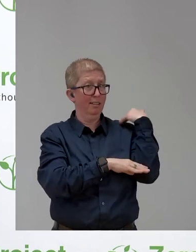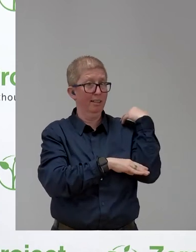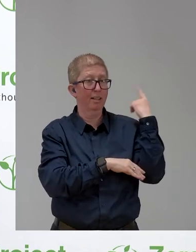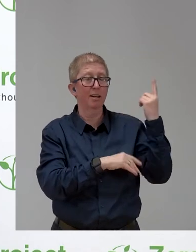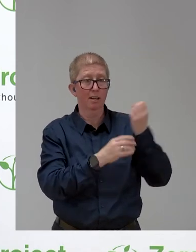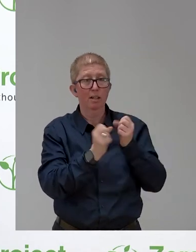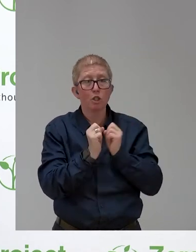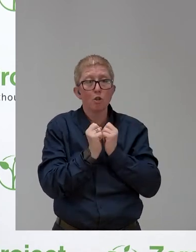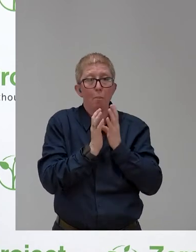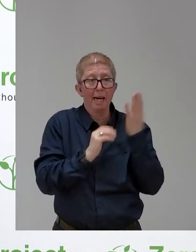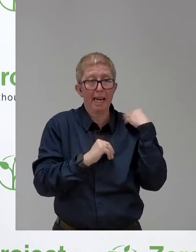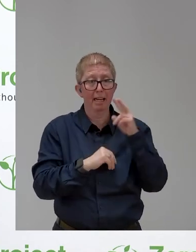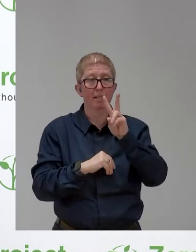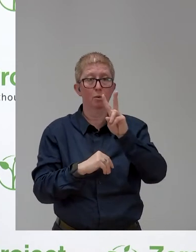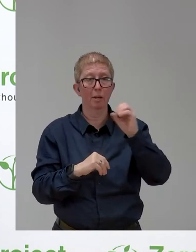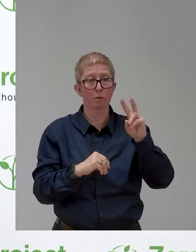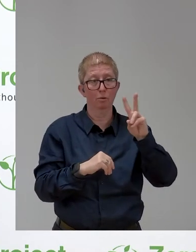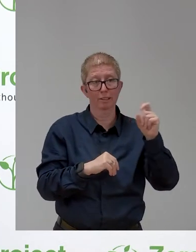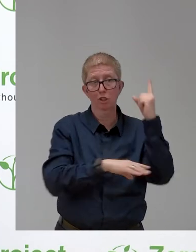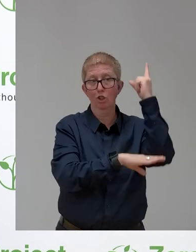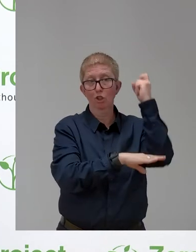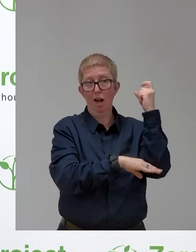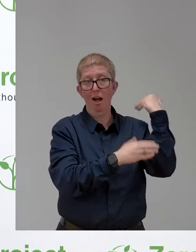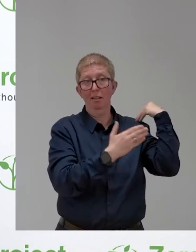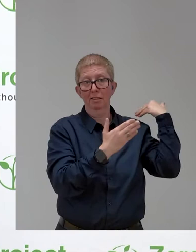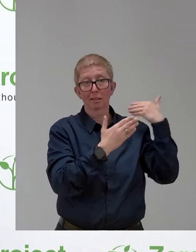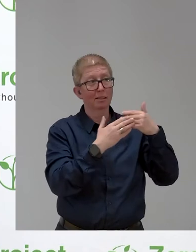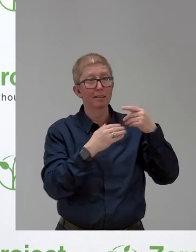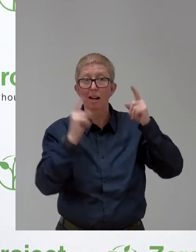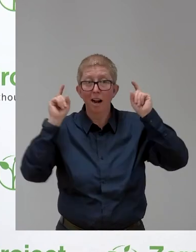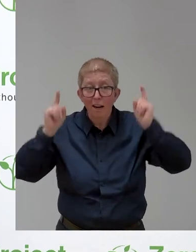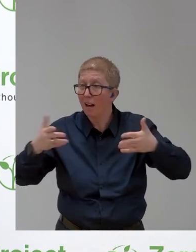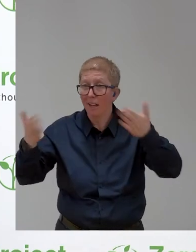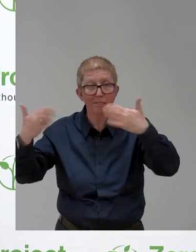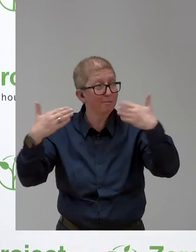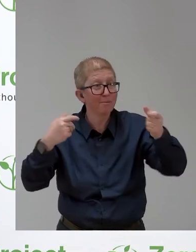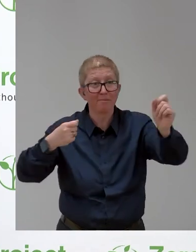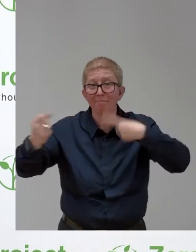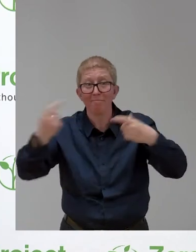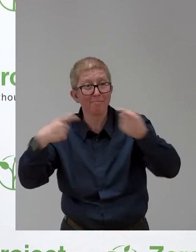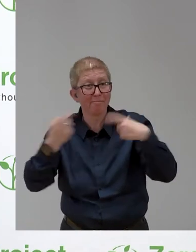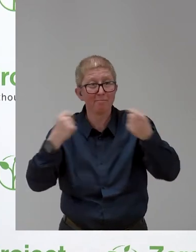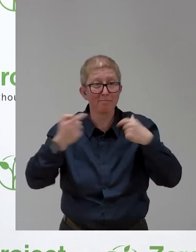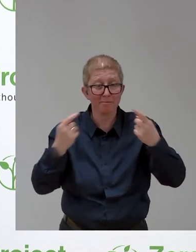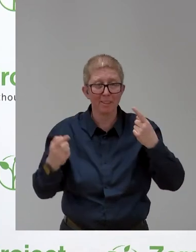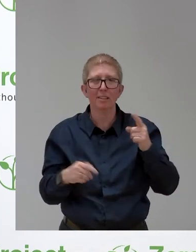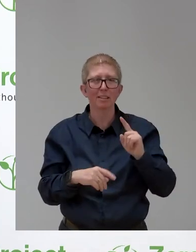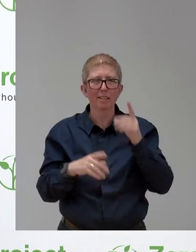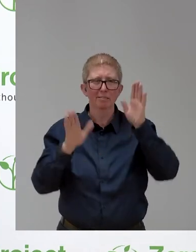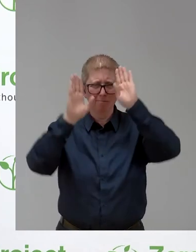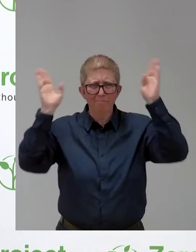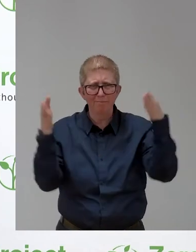We opened our call for nominations on employment for persons with disabilities and information and communication technology.